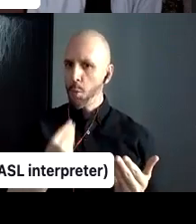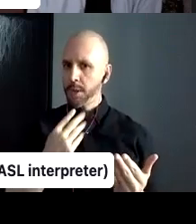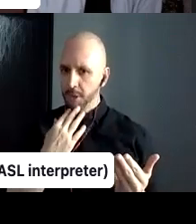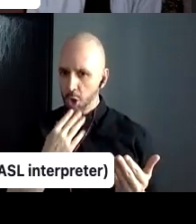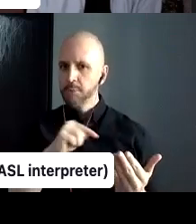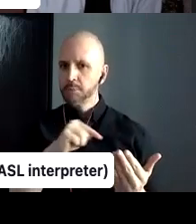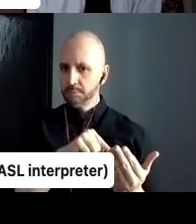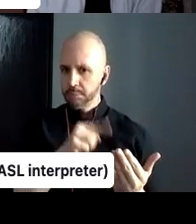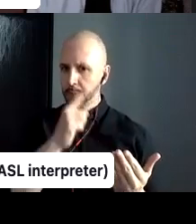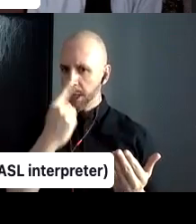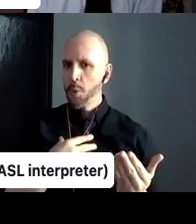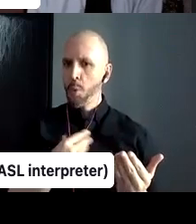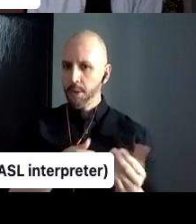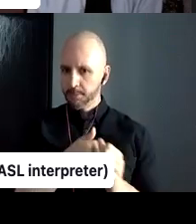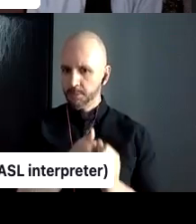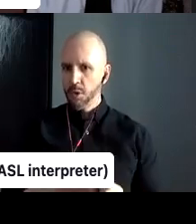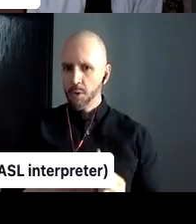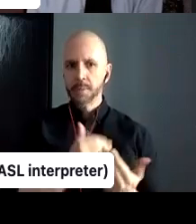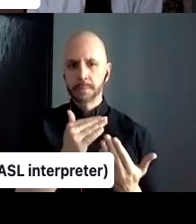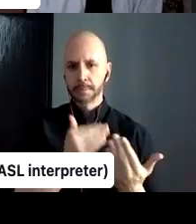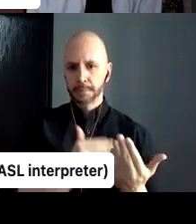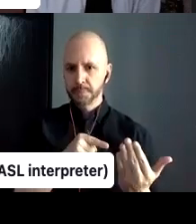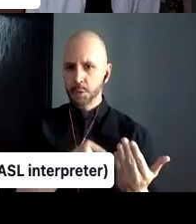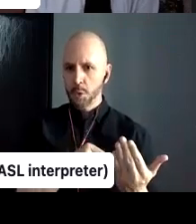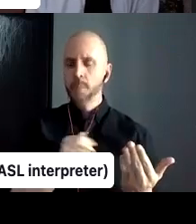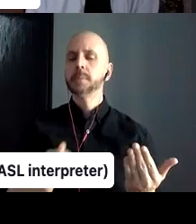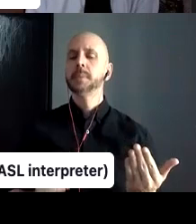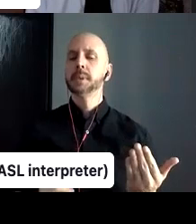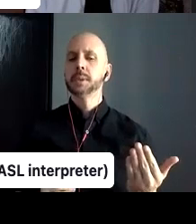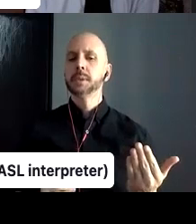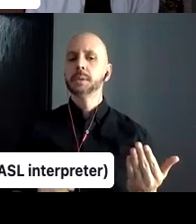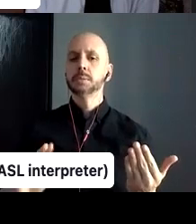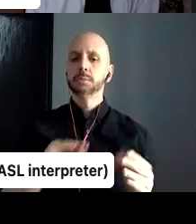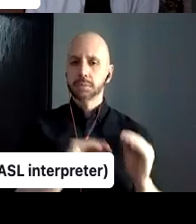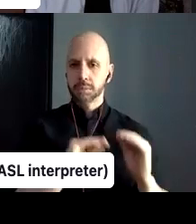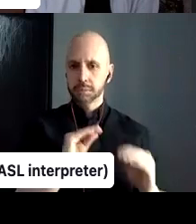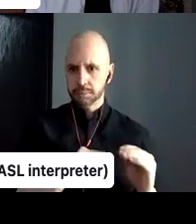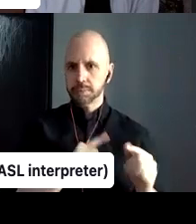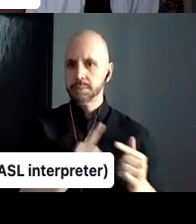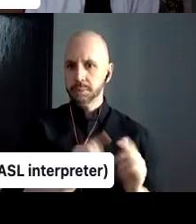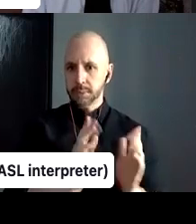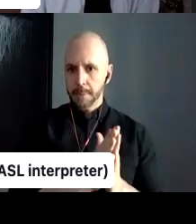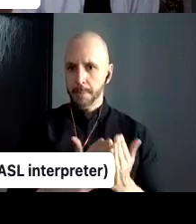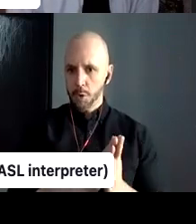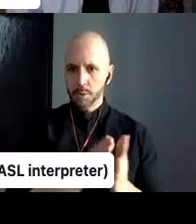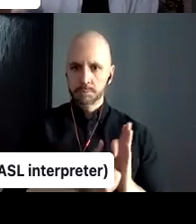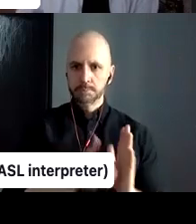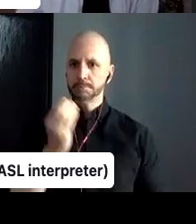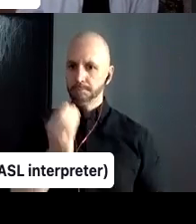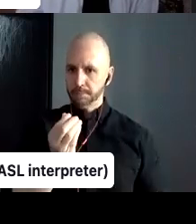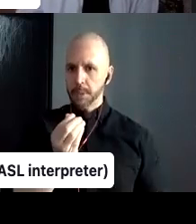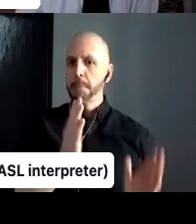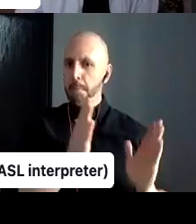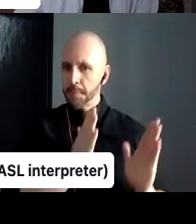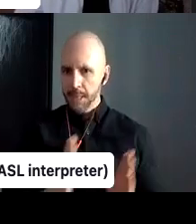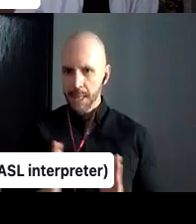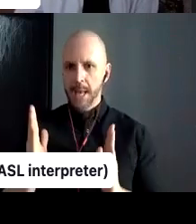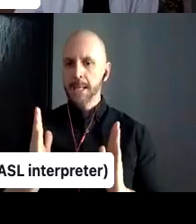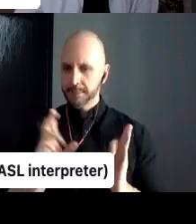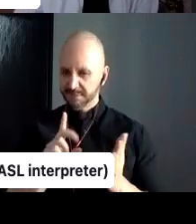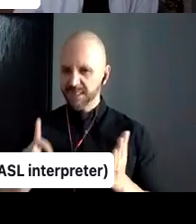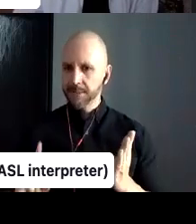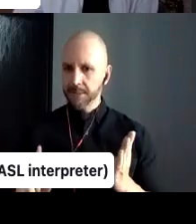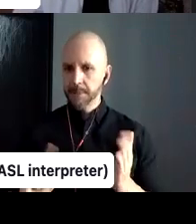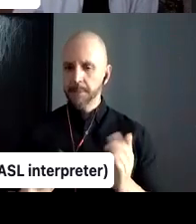thematic lines that, uh, we were identifying in the contribution would also, um, be translated into,